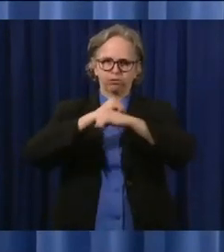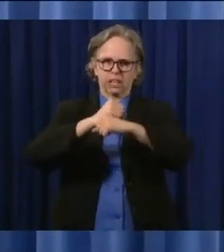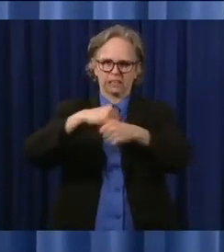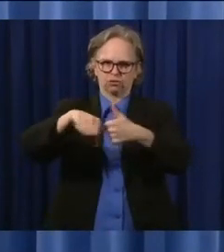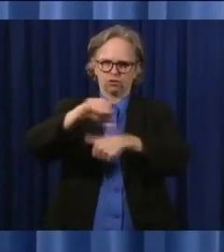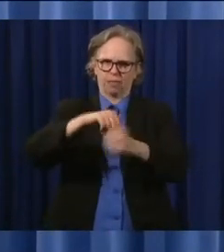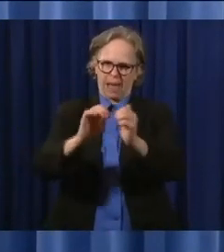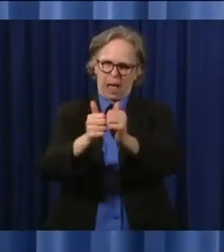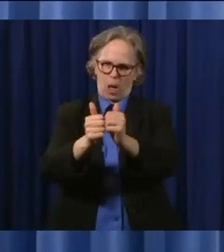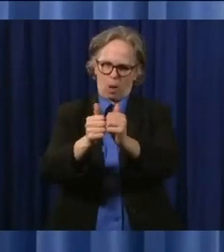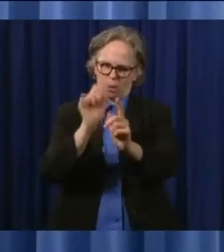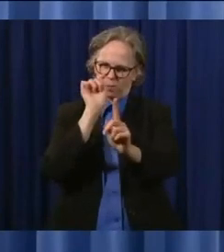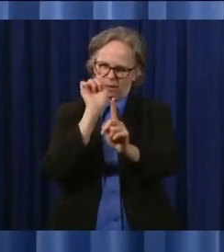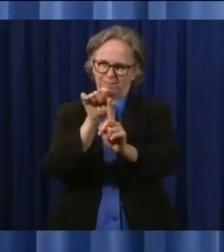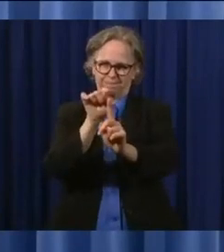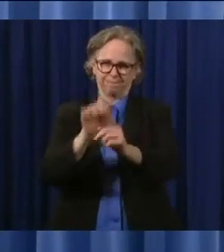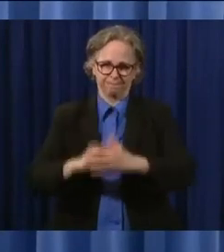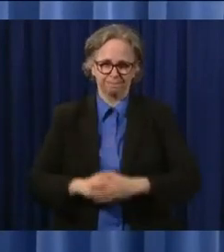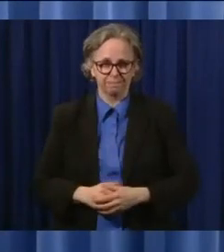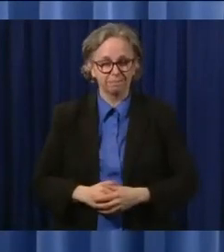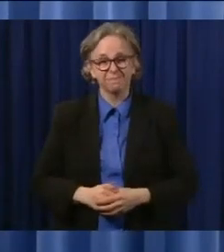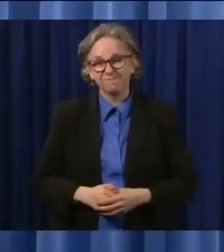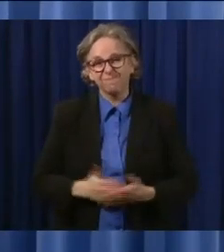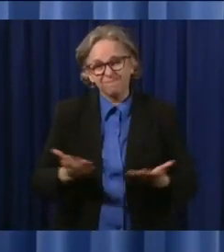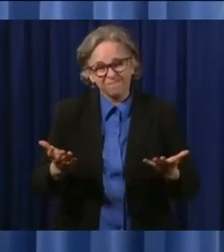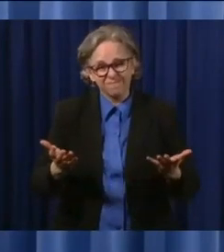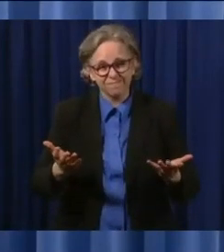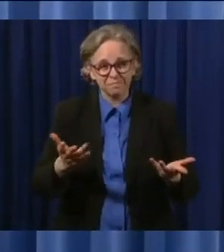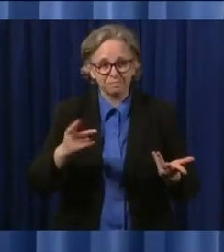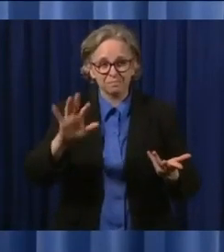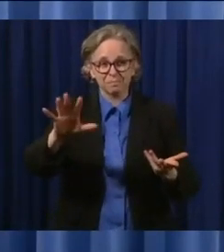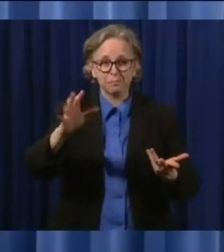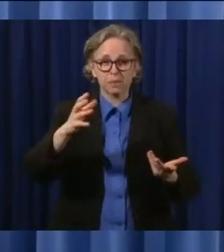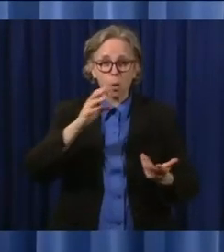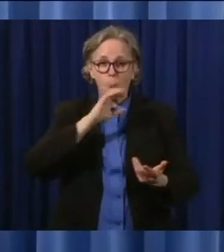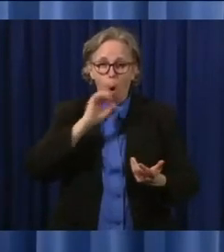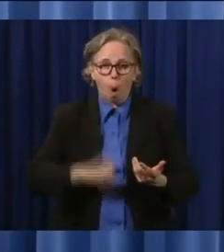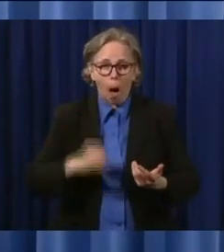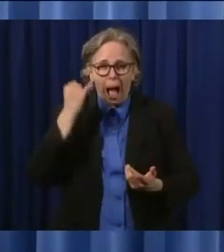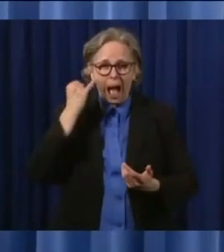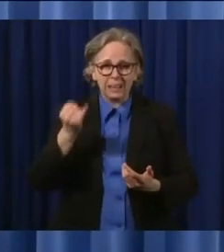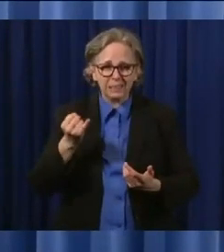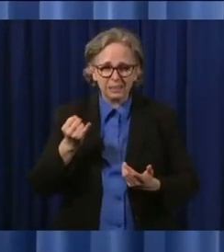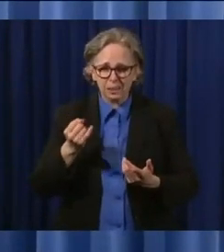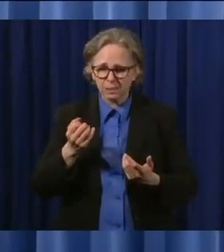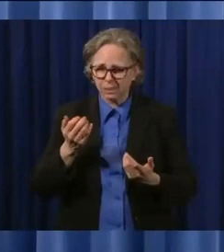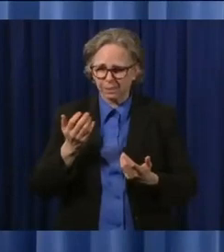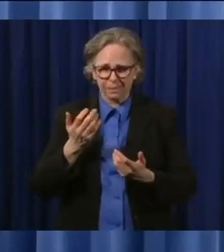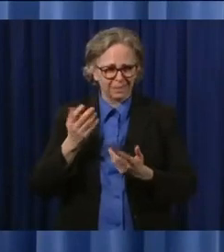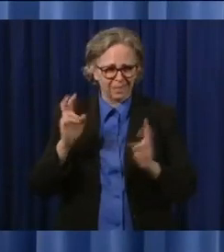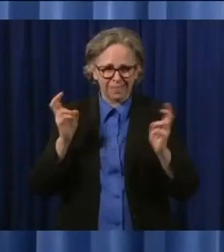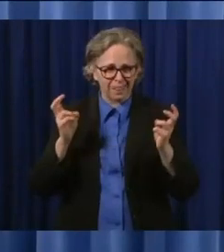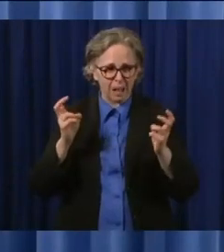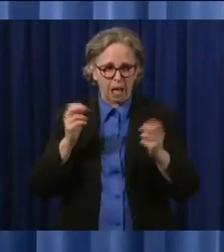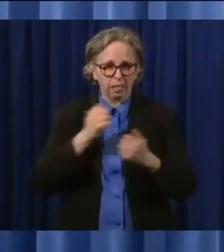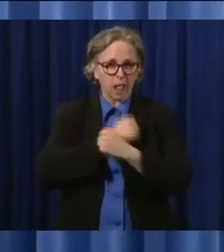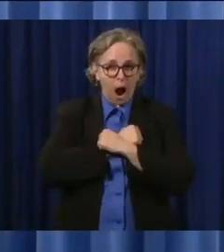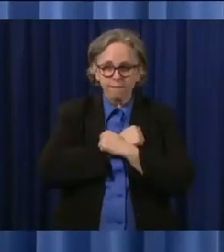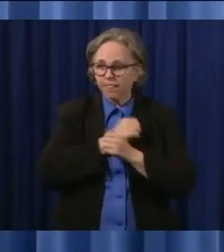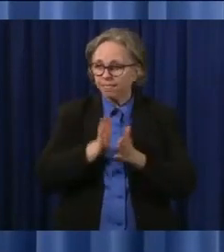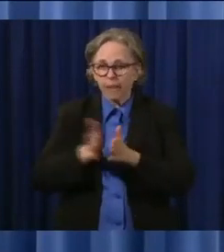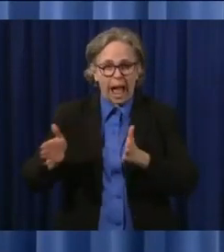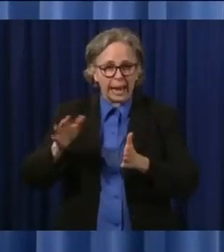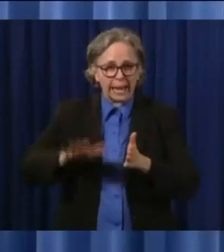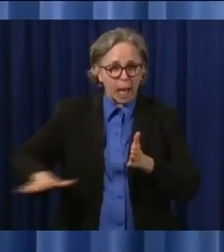old as the scriptures. You know, love your neighbor. I don't know any other way to express it. And